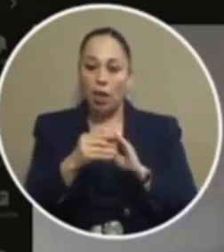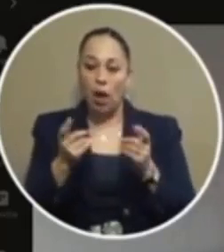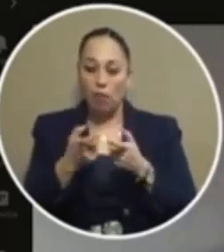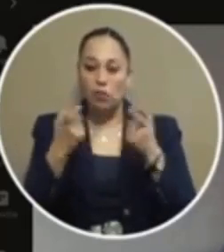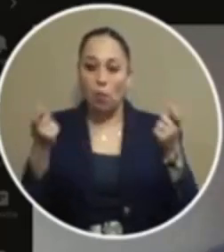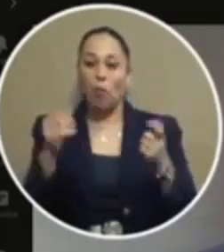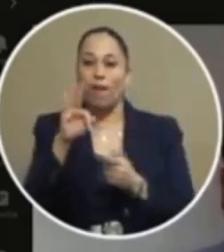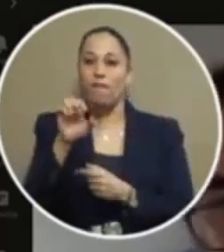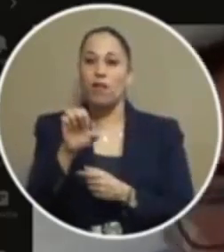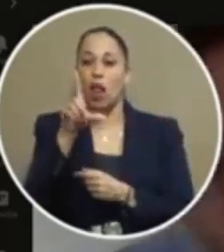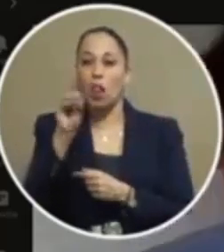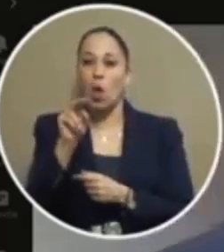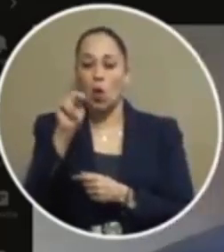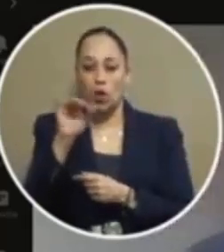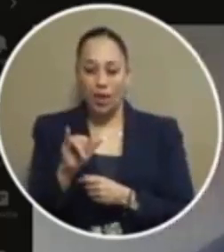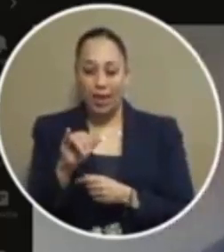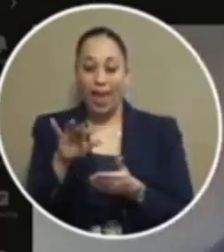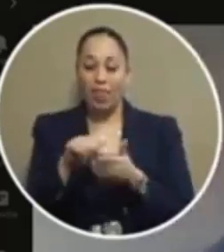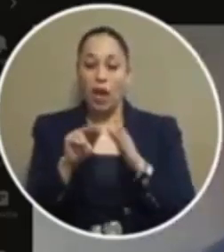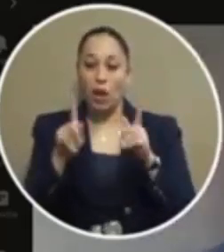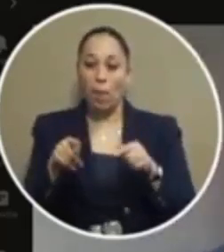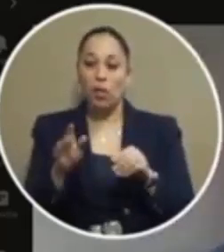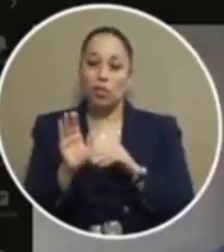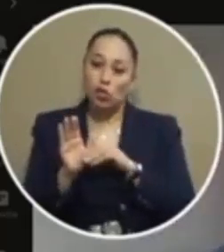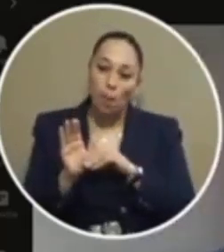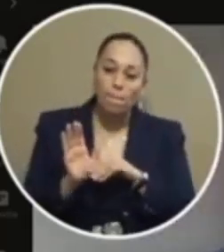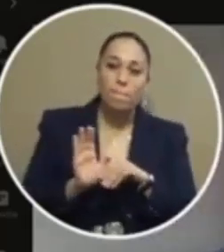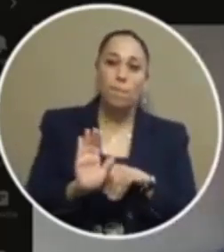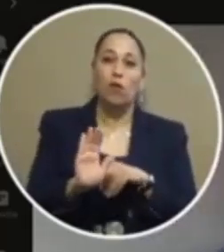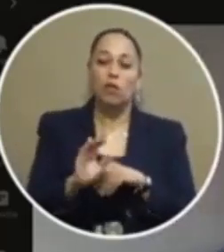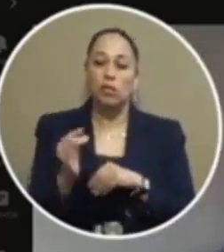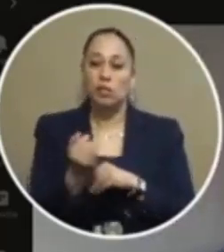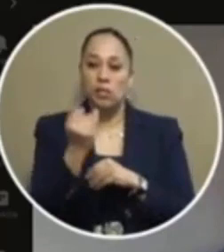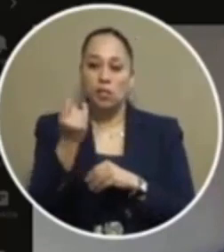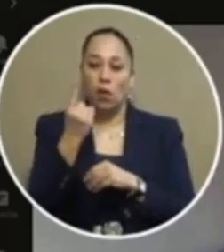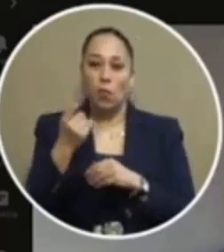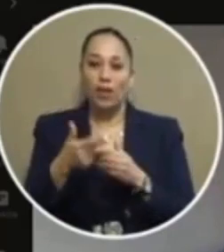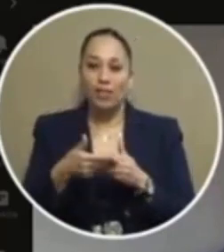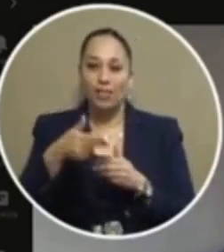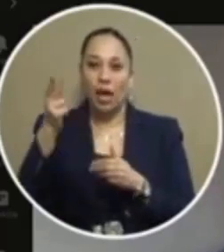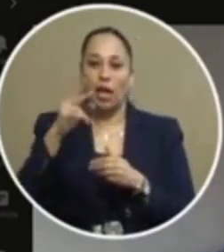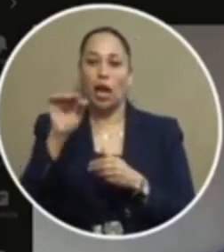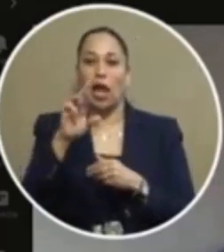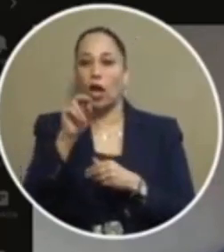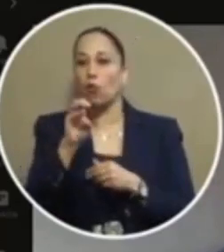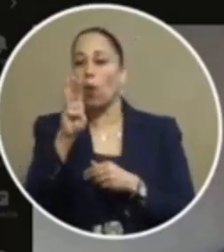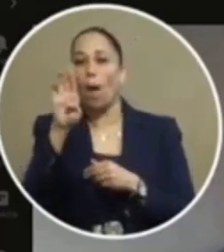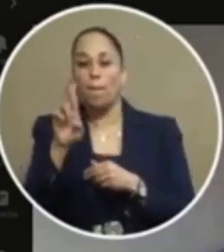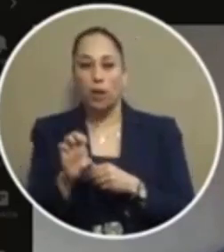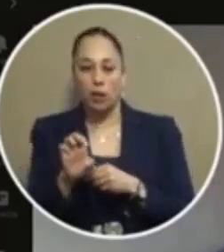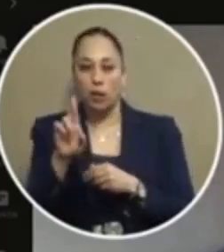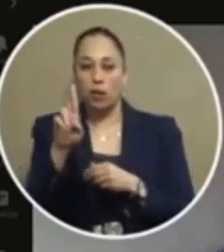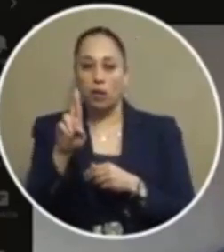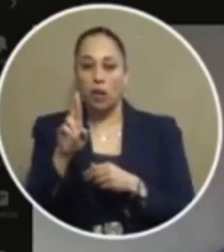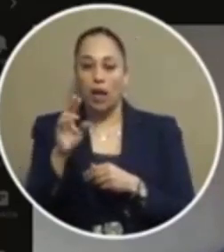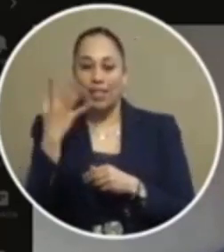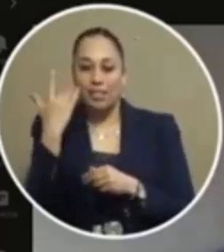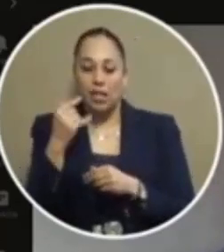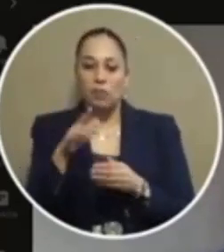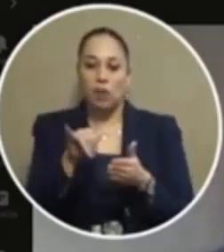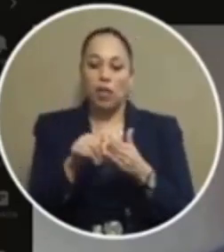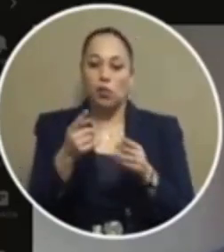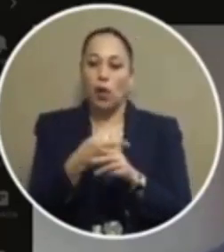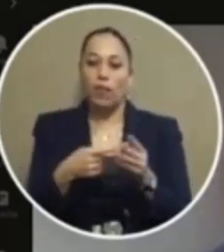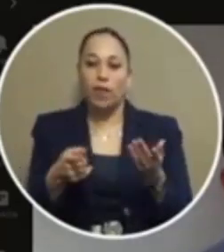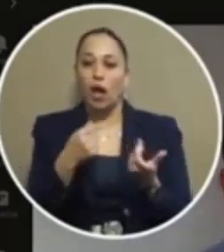felony would and if a person pushes someone it turns into something higher like a robbery simply because force was